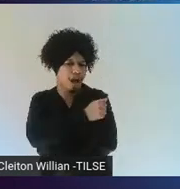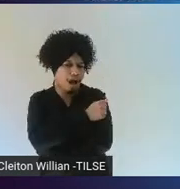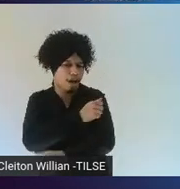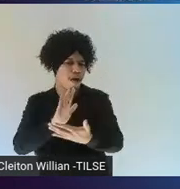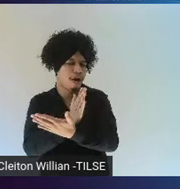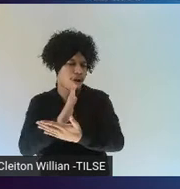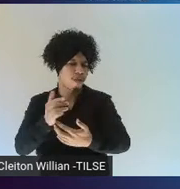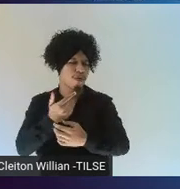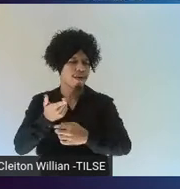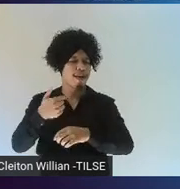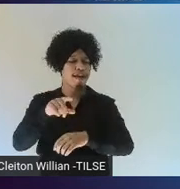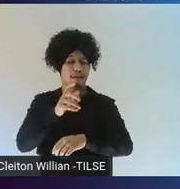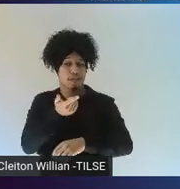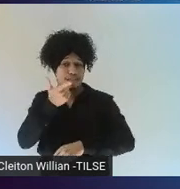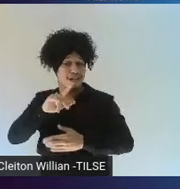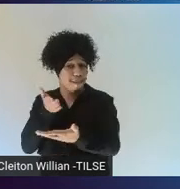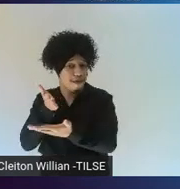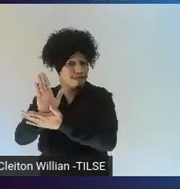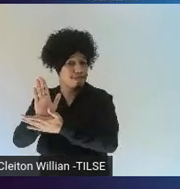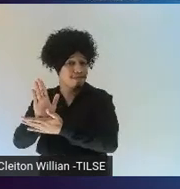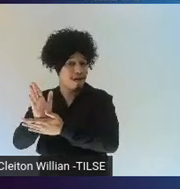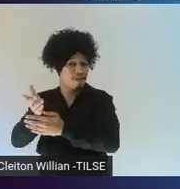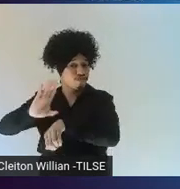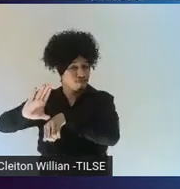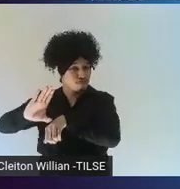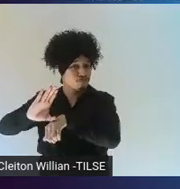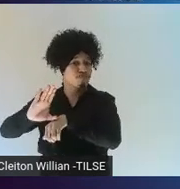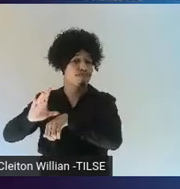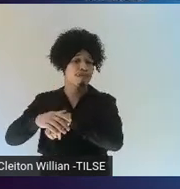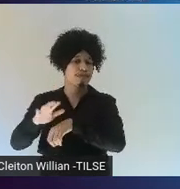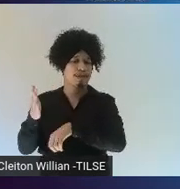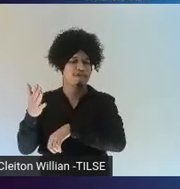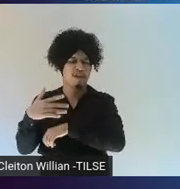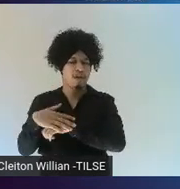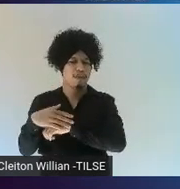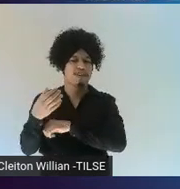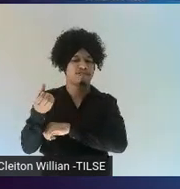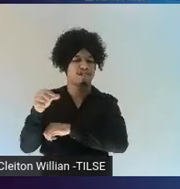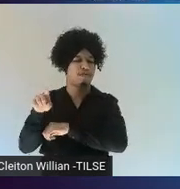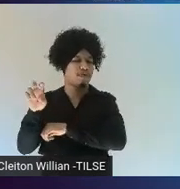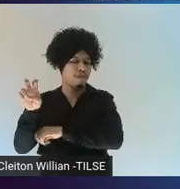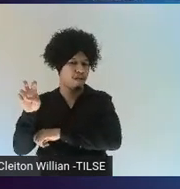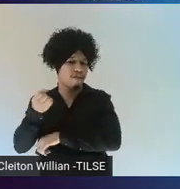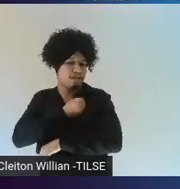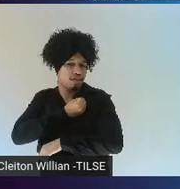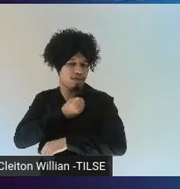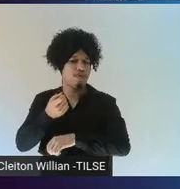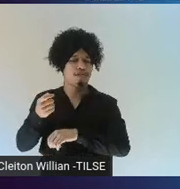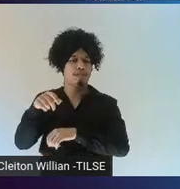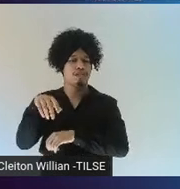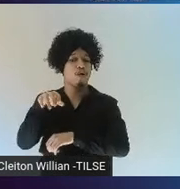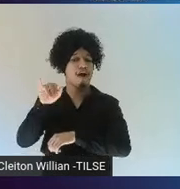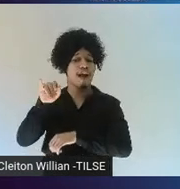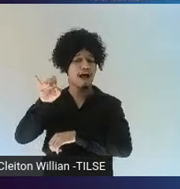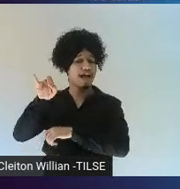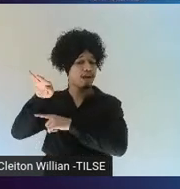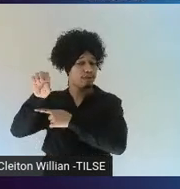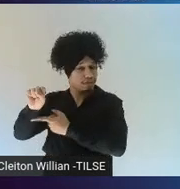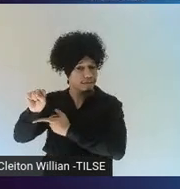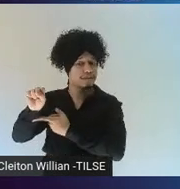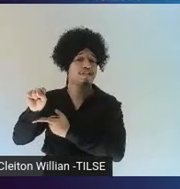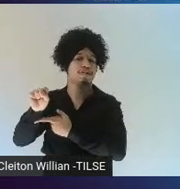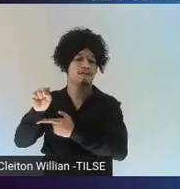had IELTS scores below 6.5. So, that's below B2 approximately in the Common European